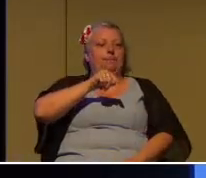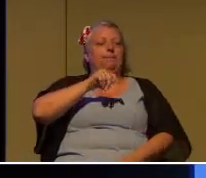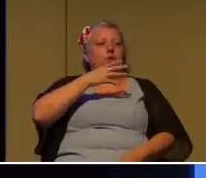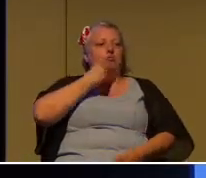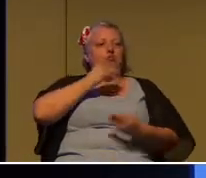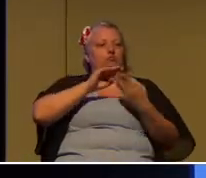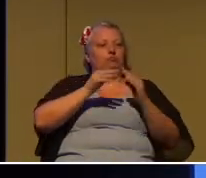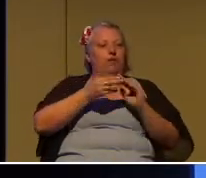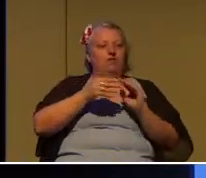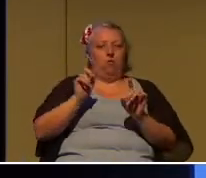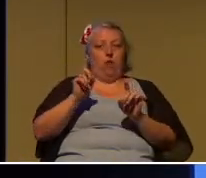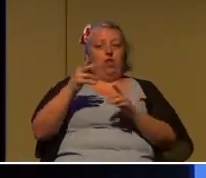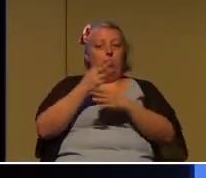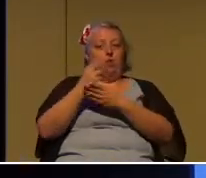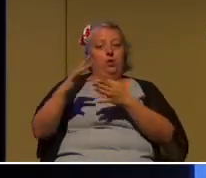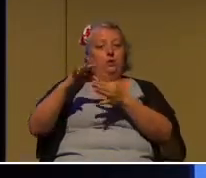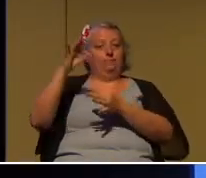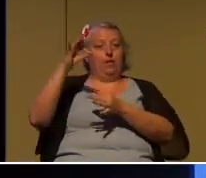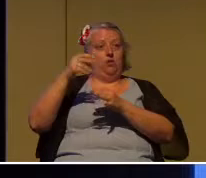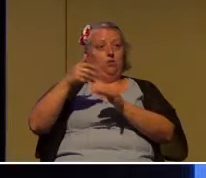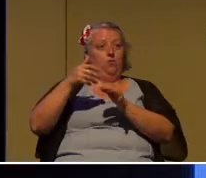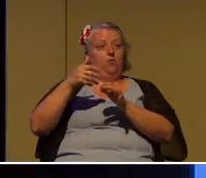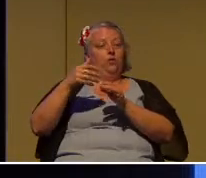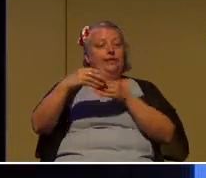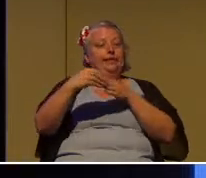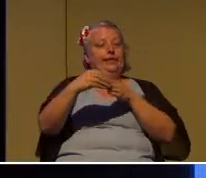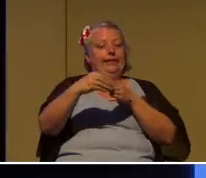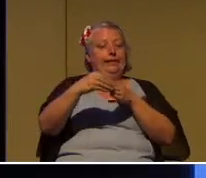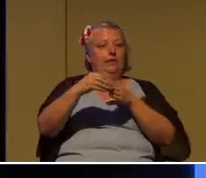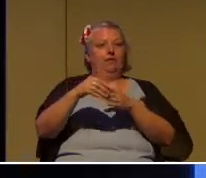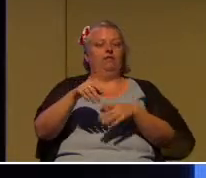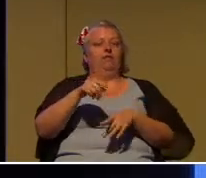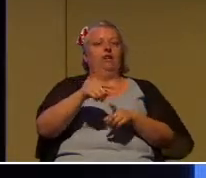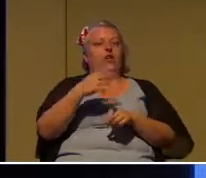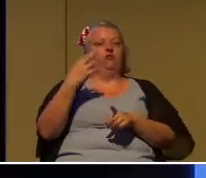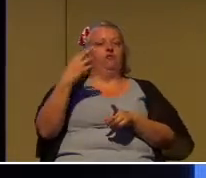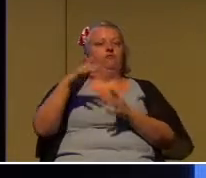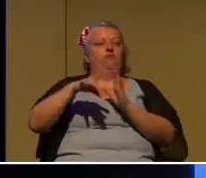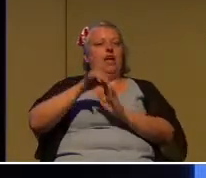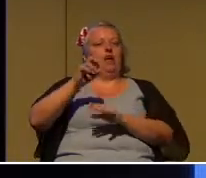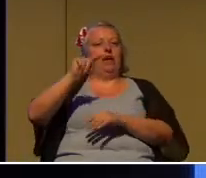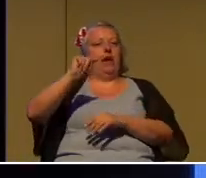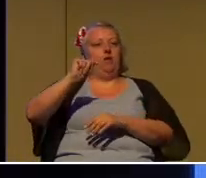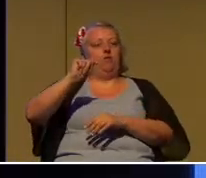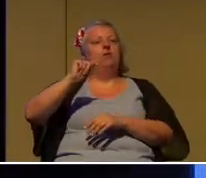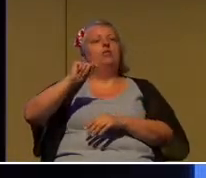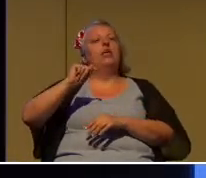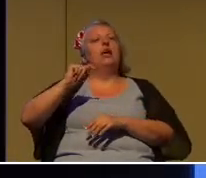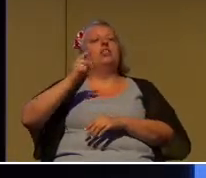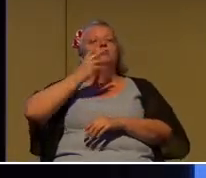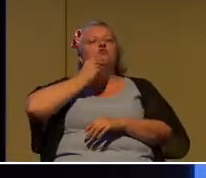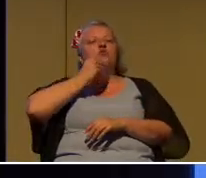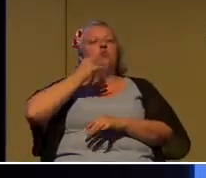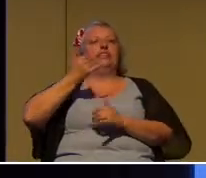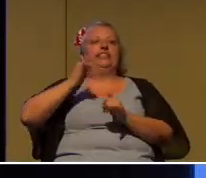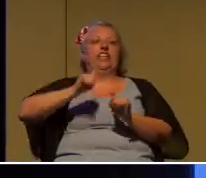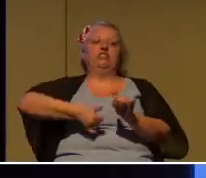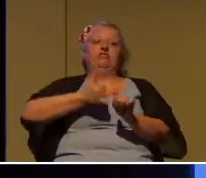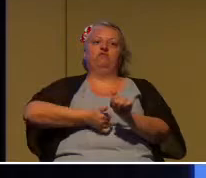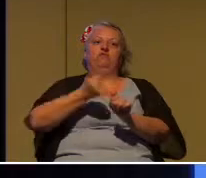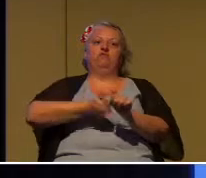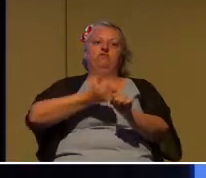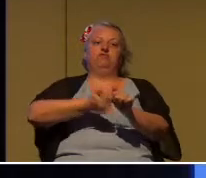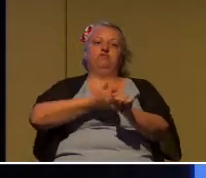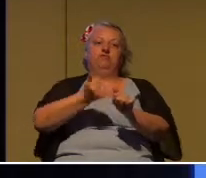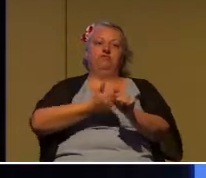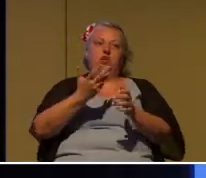discovered that the Jews were still hot on his tail, so he retraced his steps, and at the end of